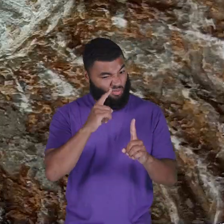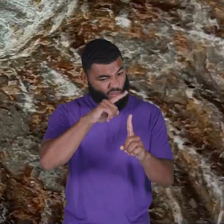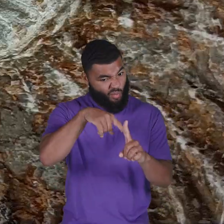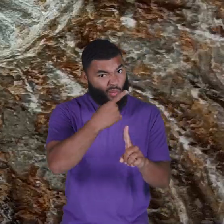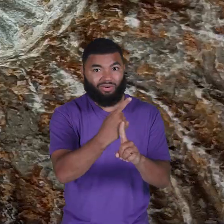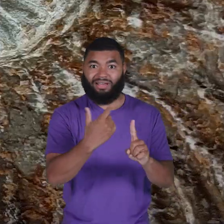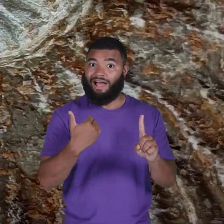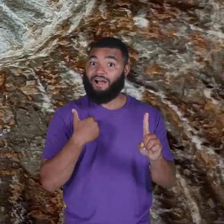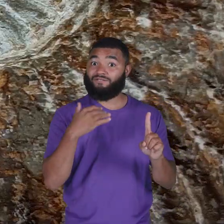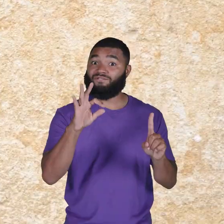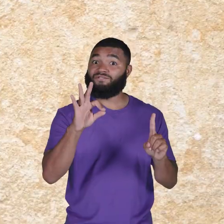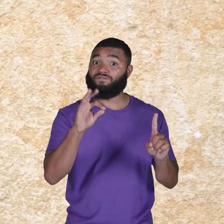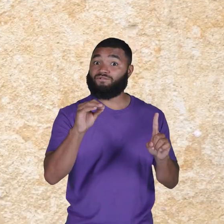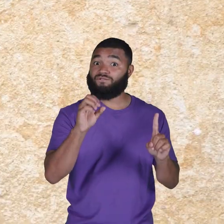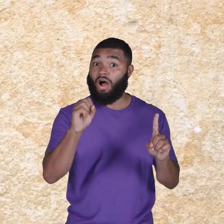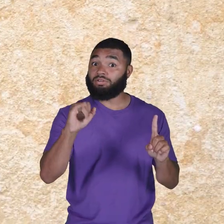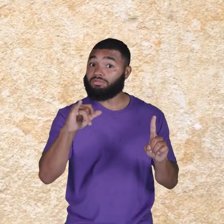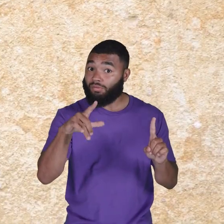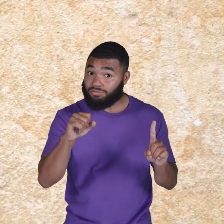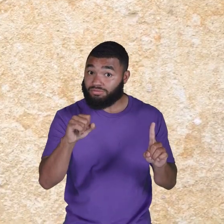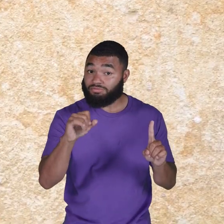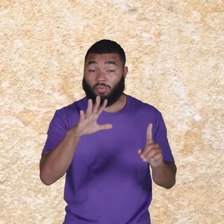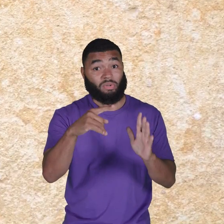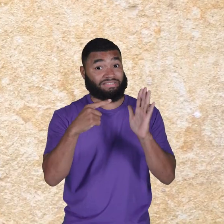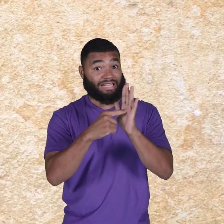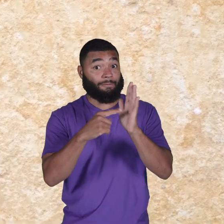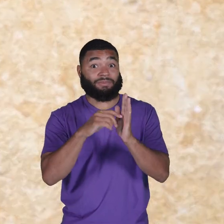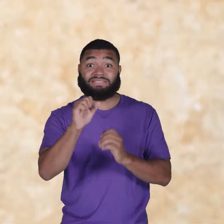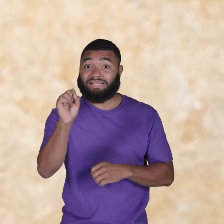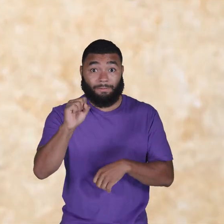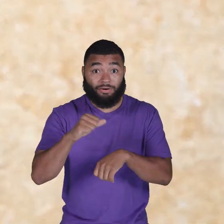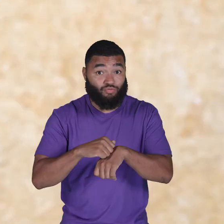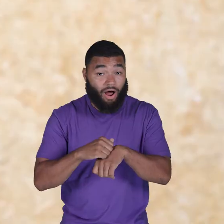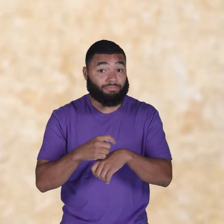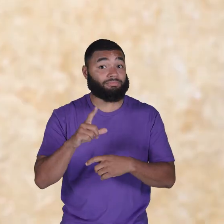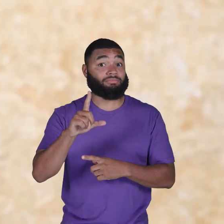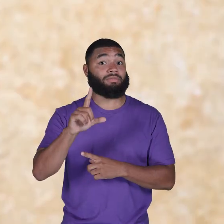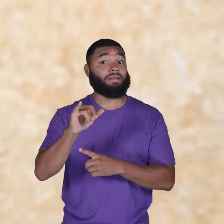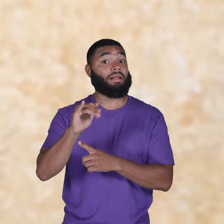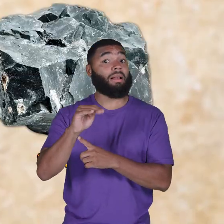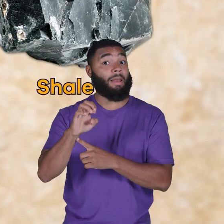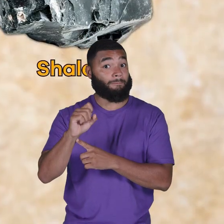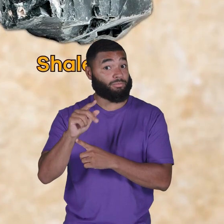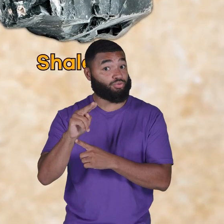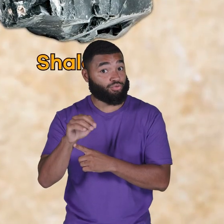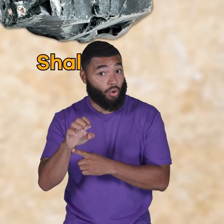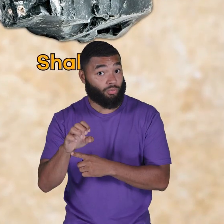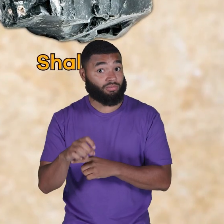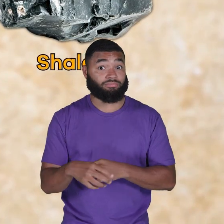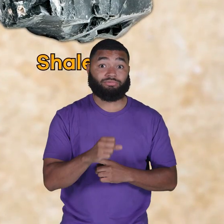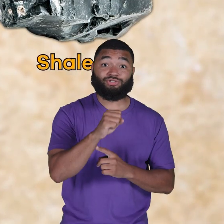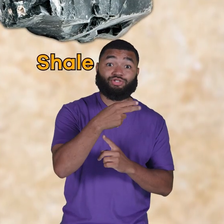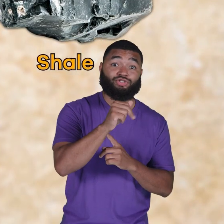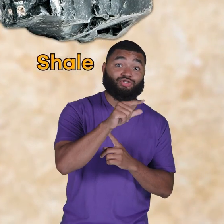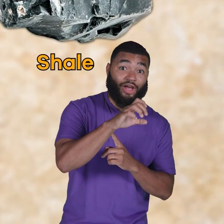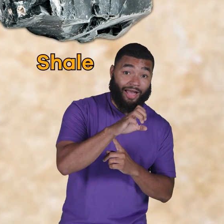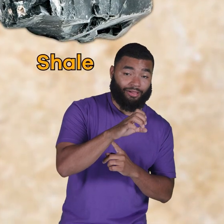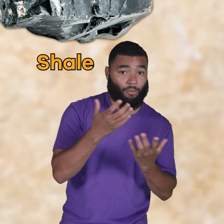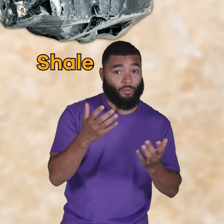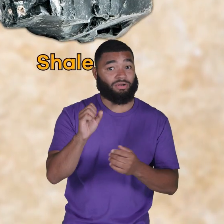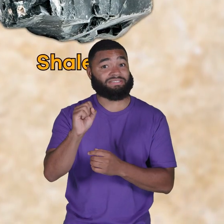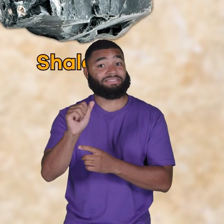fossils. Examples of sedimentary rock include limestone, shale, and